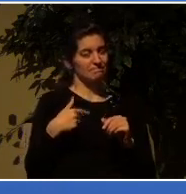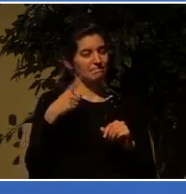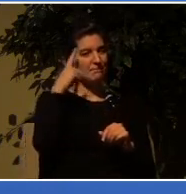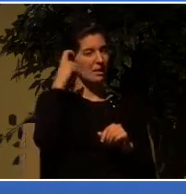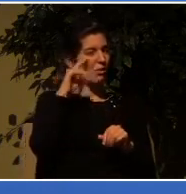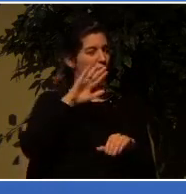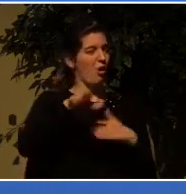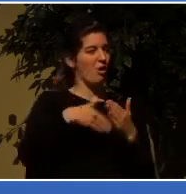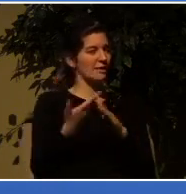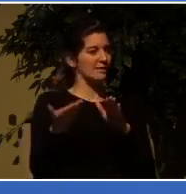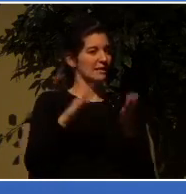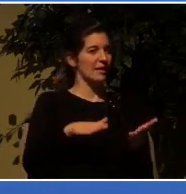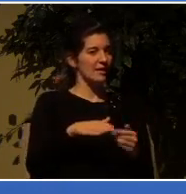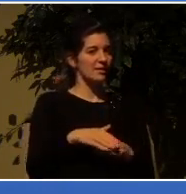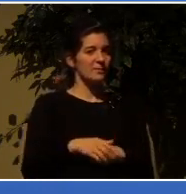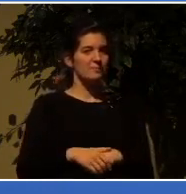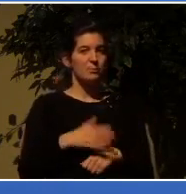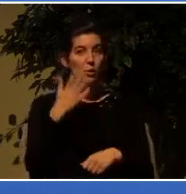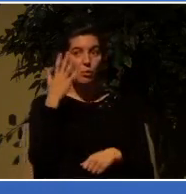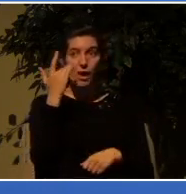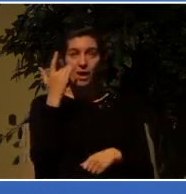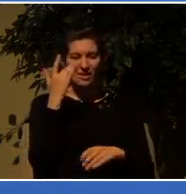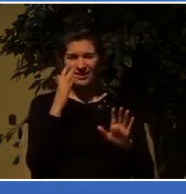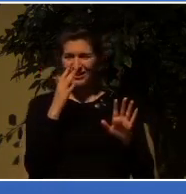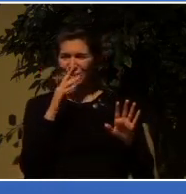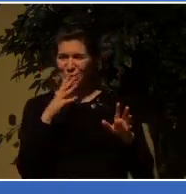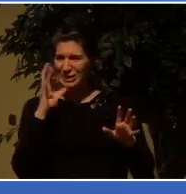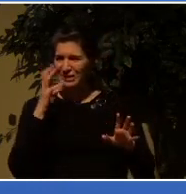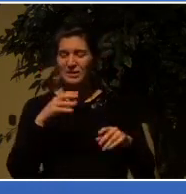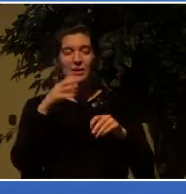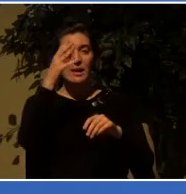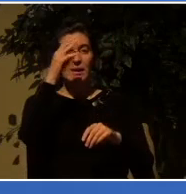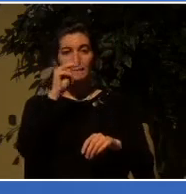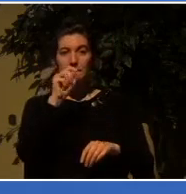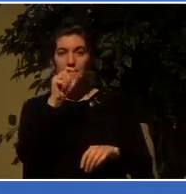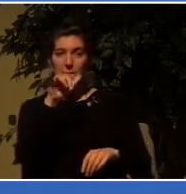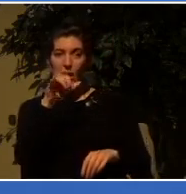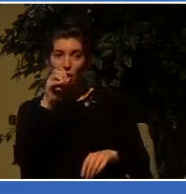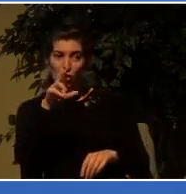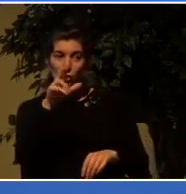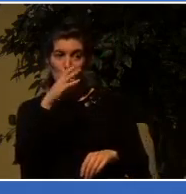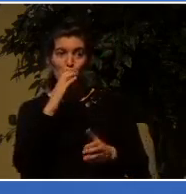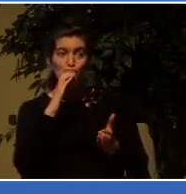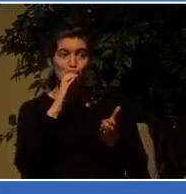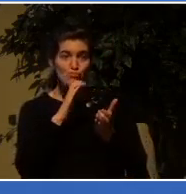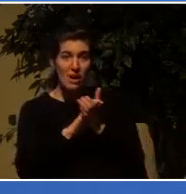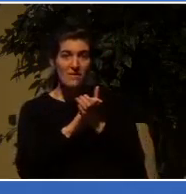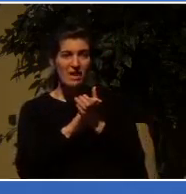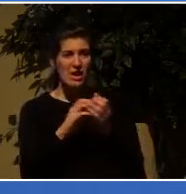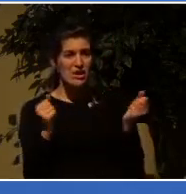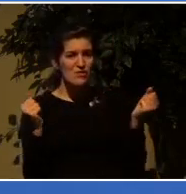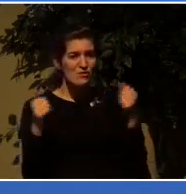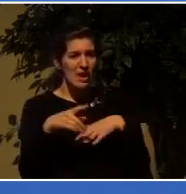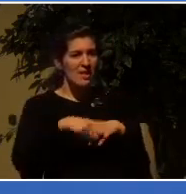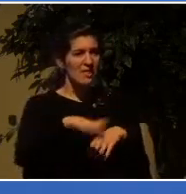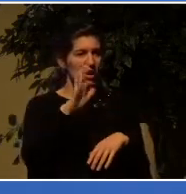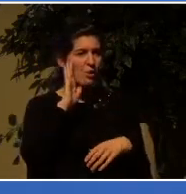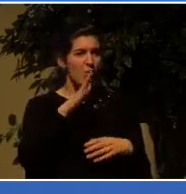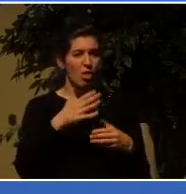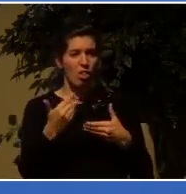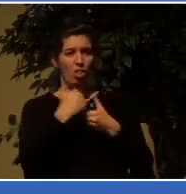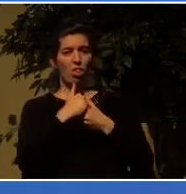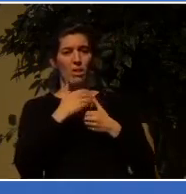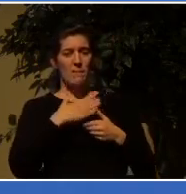the mayor's wife, get this, the mayor's wife was afraid they're going to disrupt her party and said to her